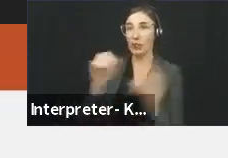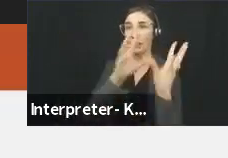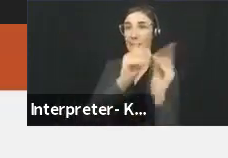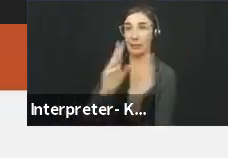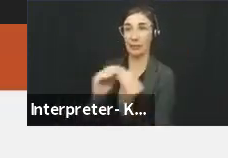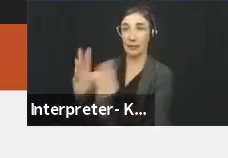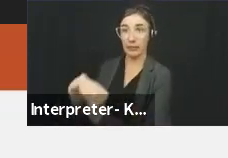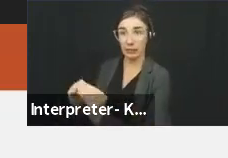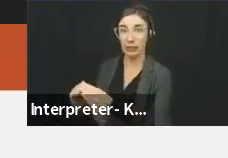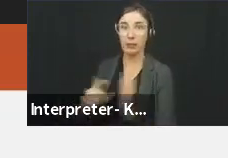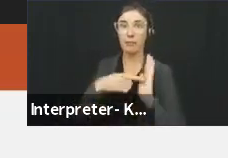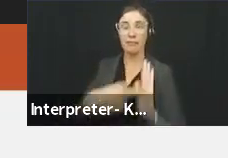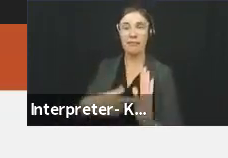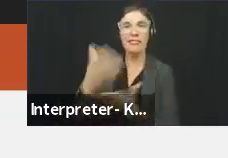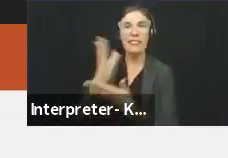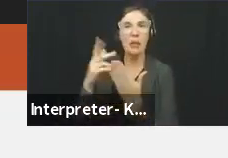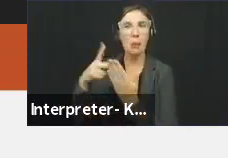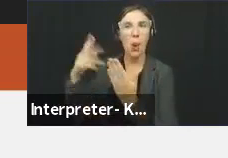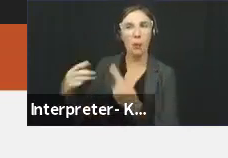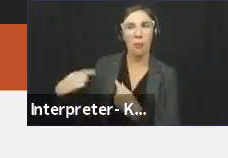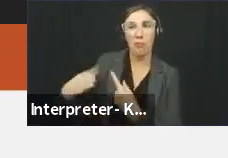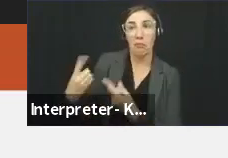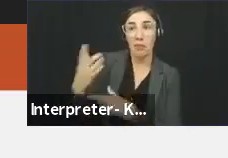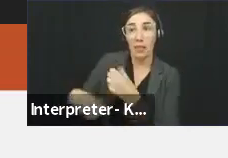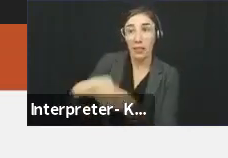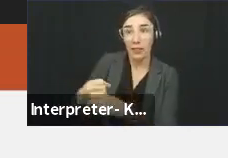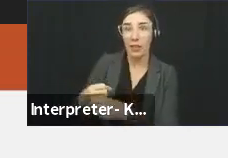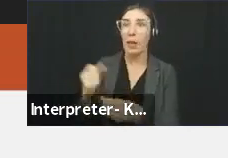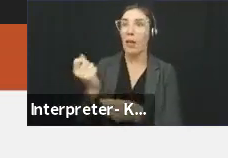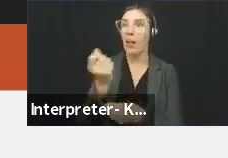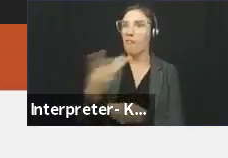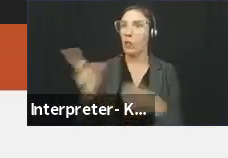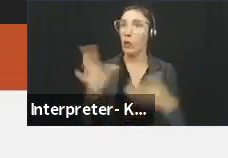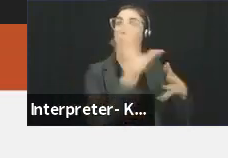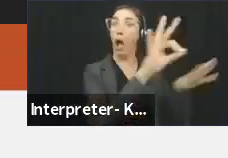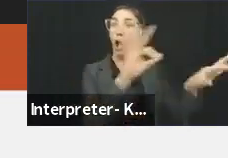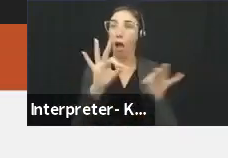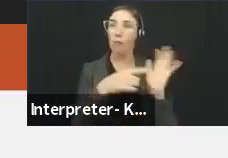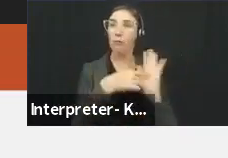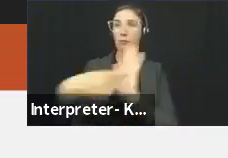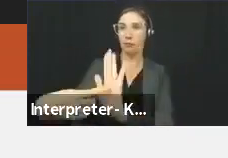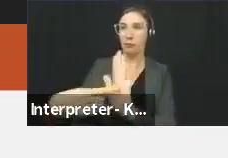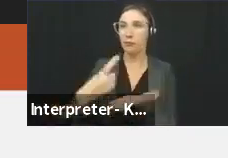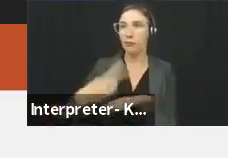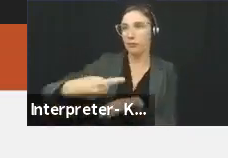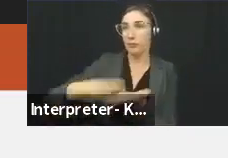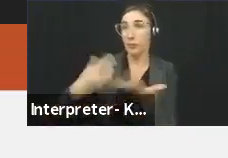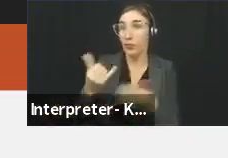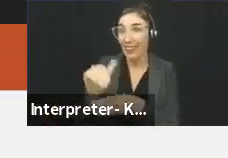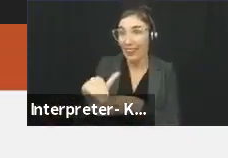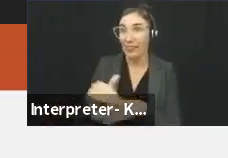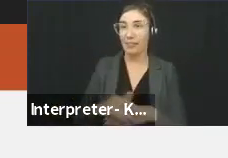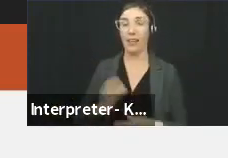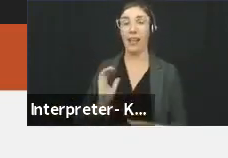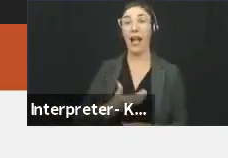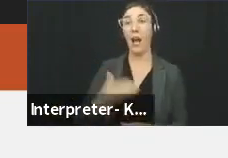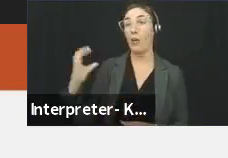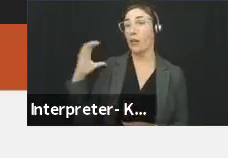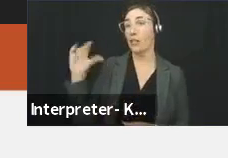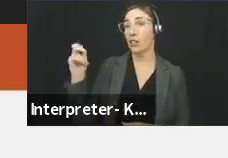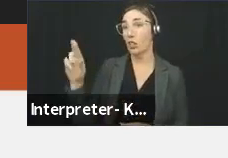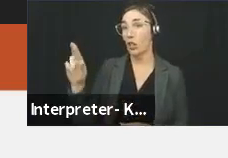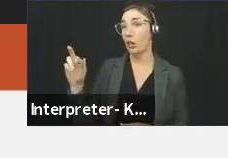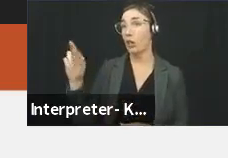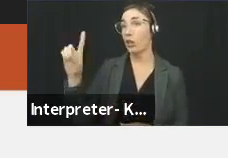that we did in the past year or so. I want to discuss a few that might be relevant for tonight's program. Our Chair Reverend Dalton and Vice Chair Reverend